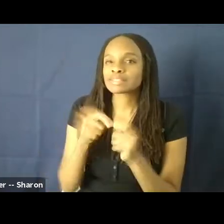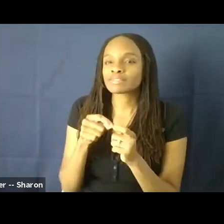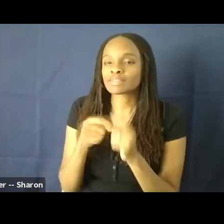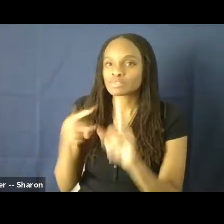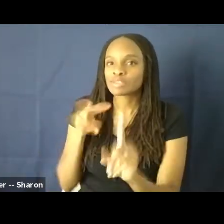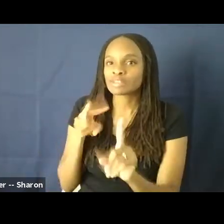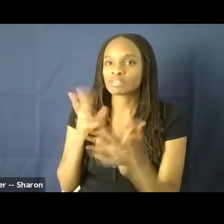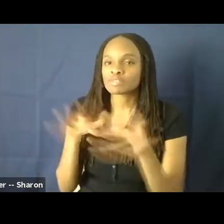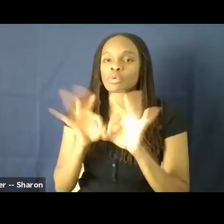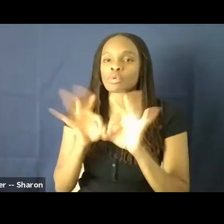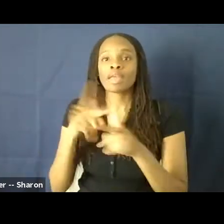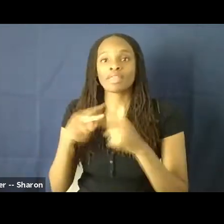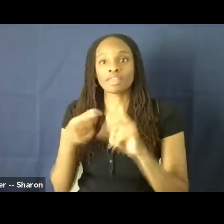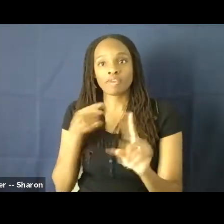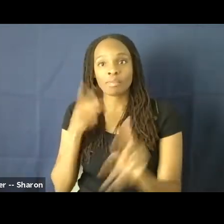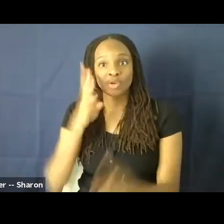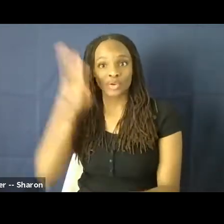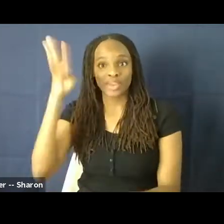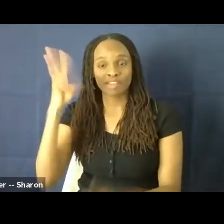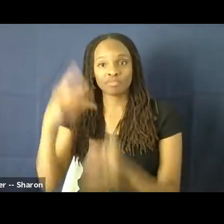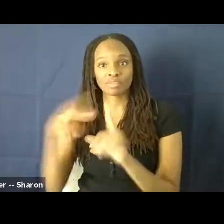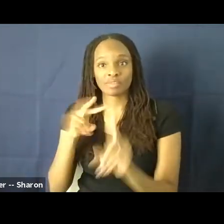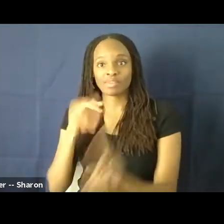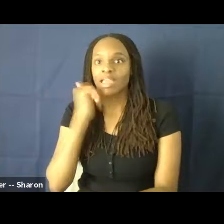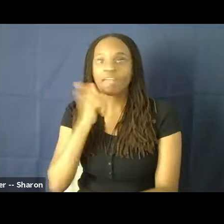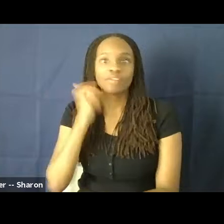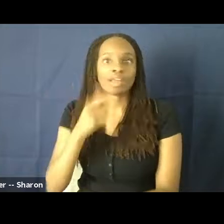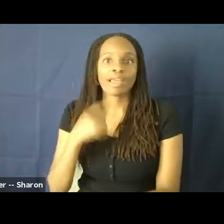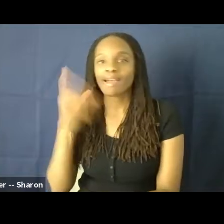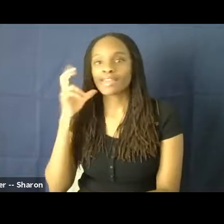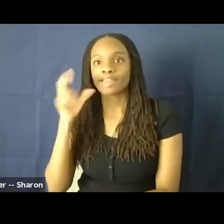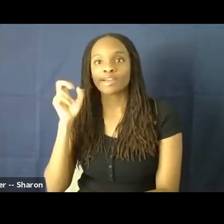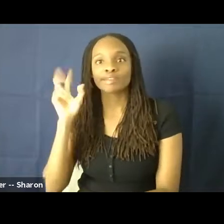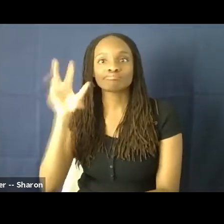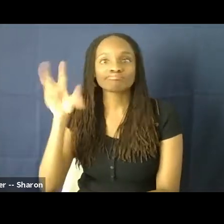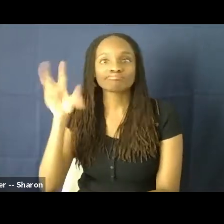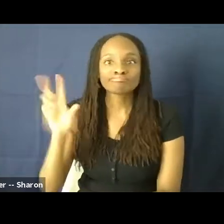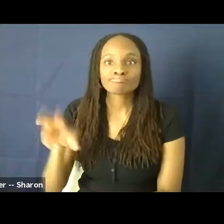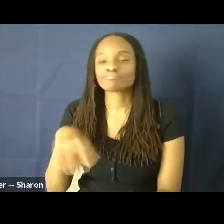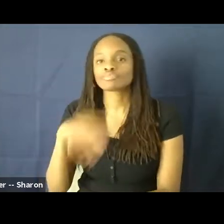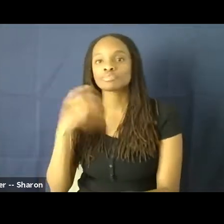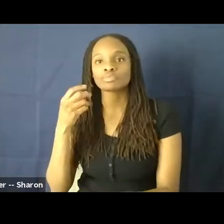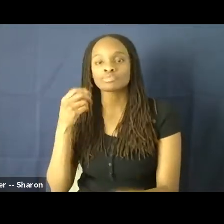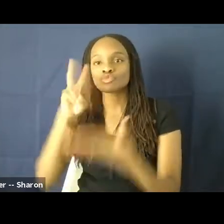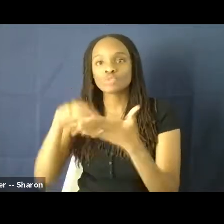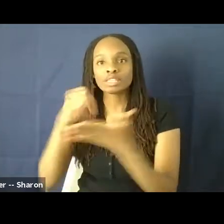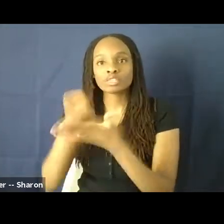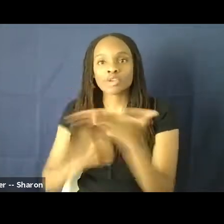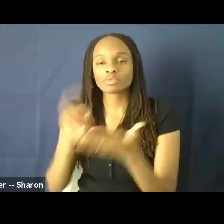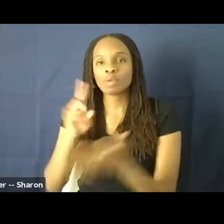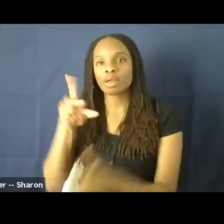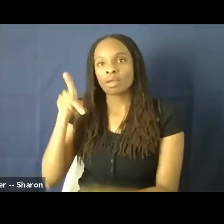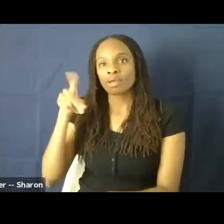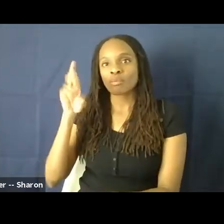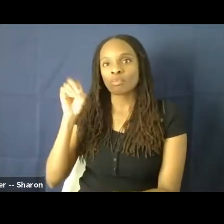And then from a creative perspective, every day I hear pitches or read scripts where the prototype is